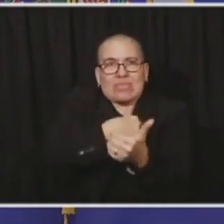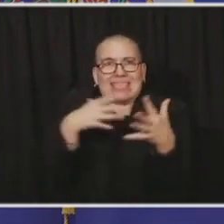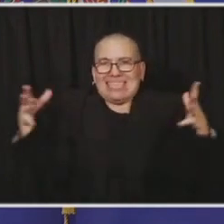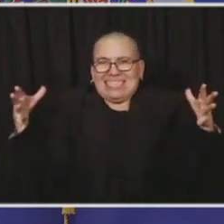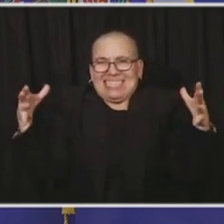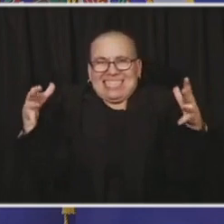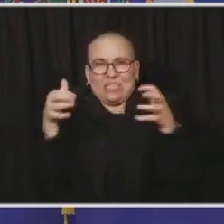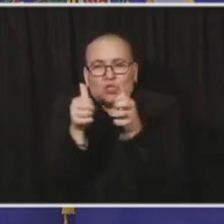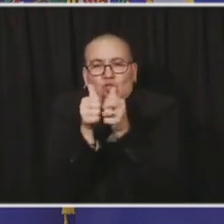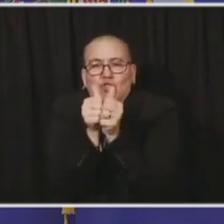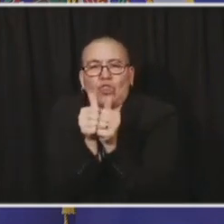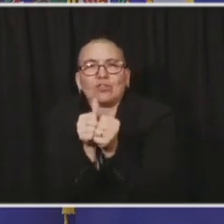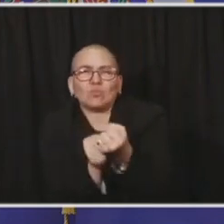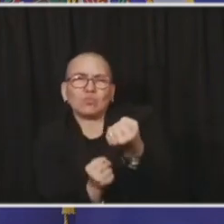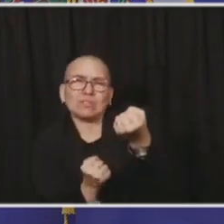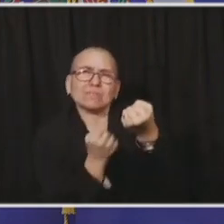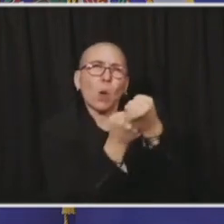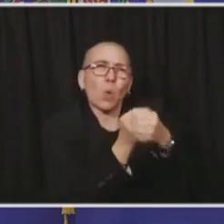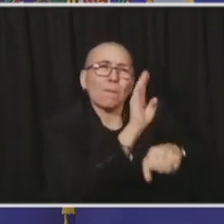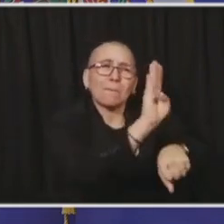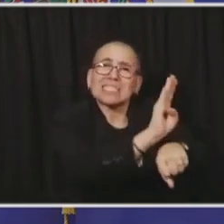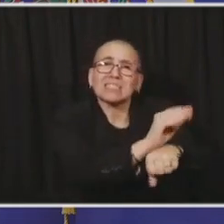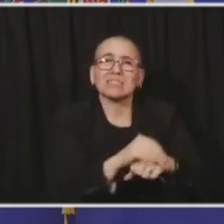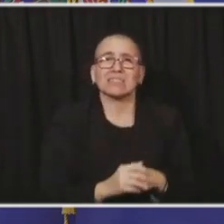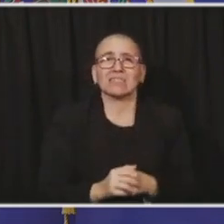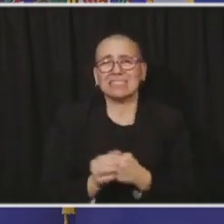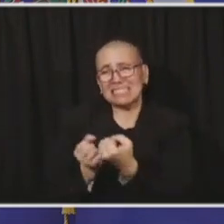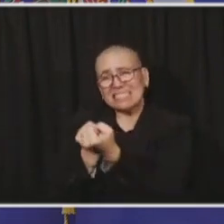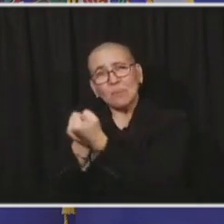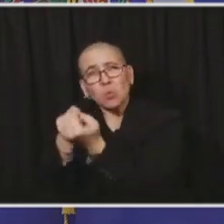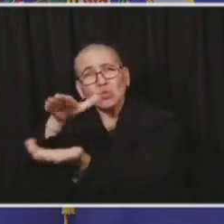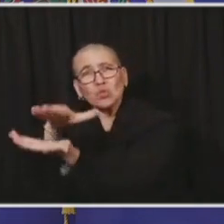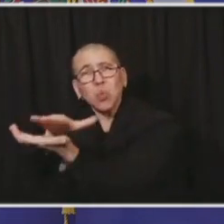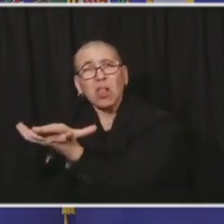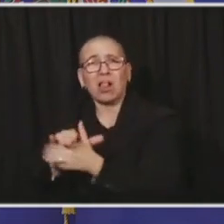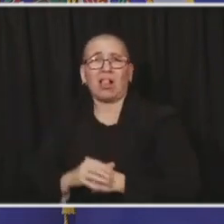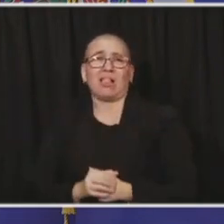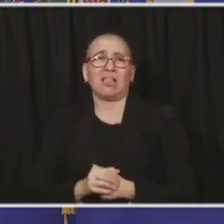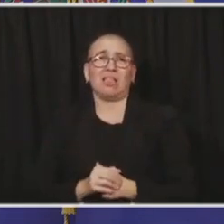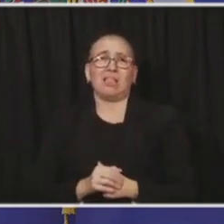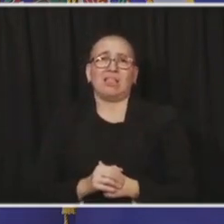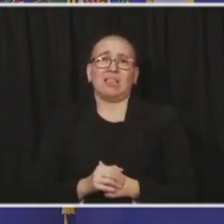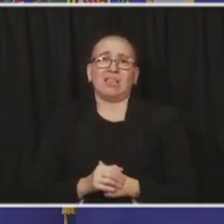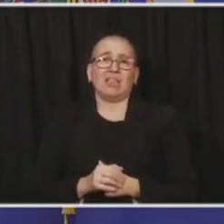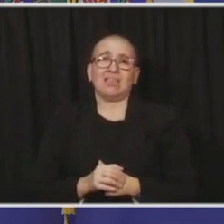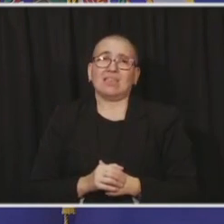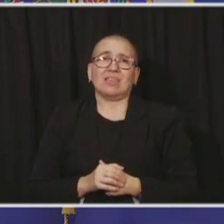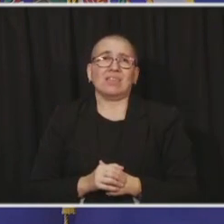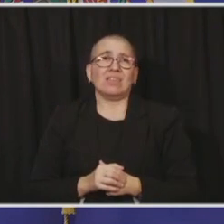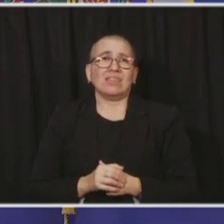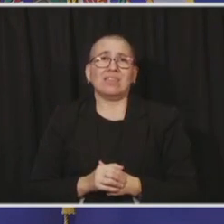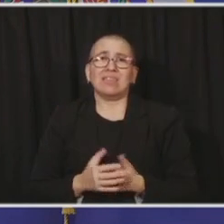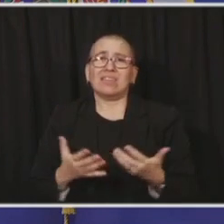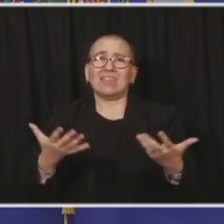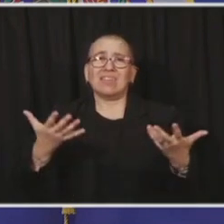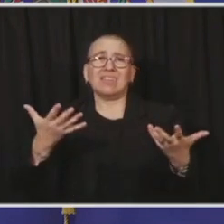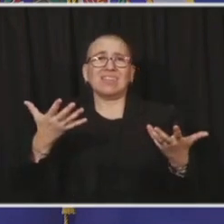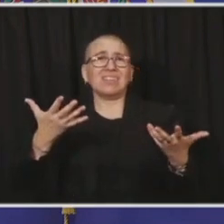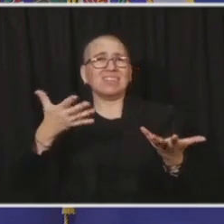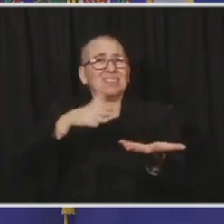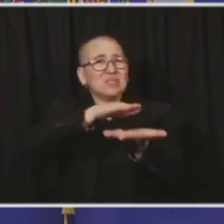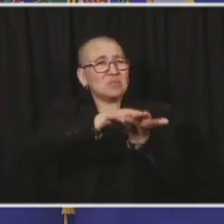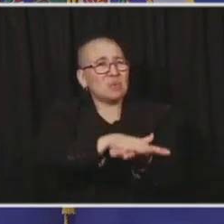our schools? The toll on all of us is remarkable.